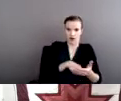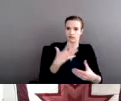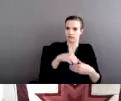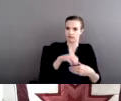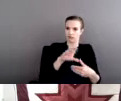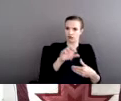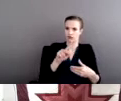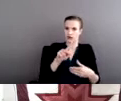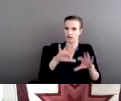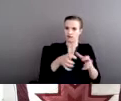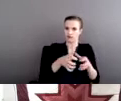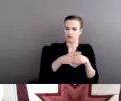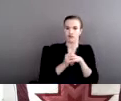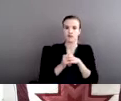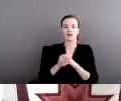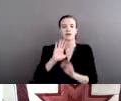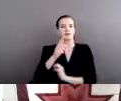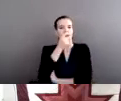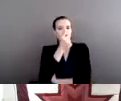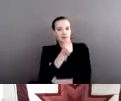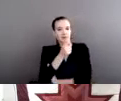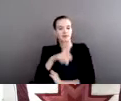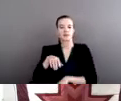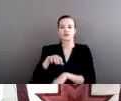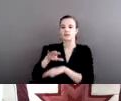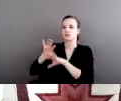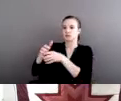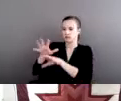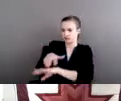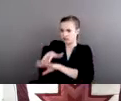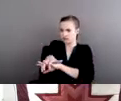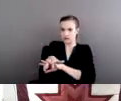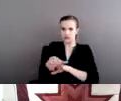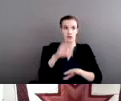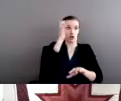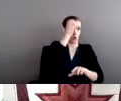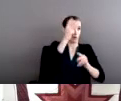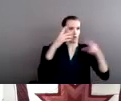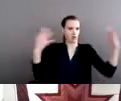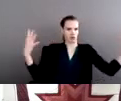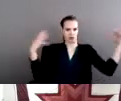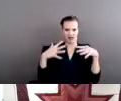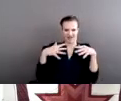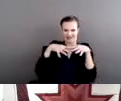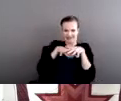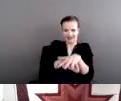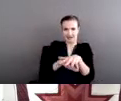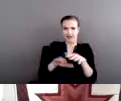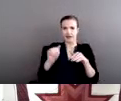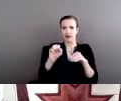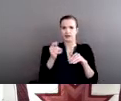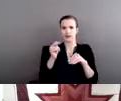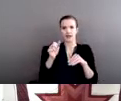fascinating about assimilation is that there are still sometimes clues and glimpses